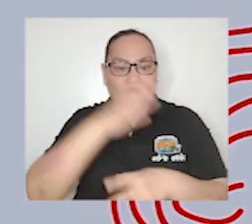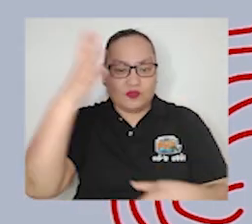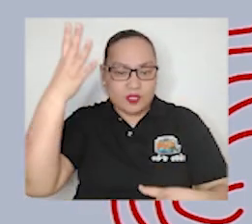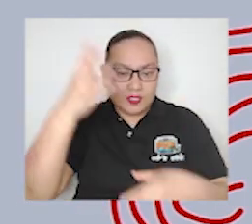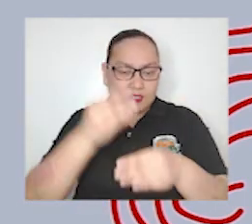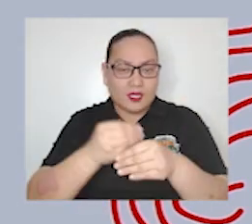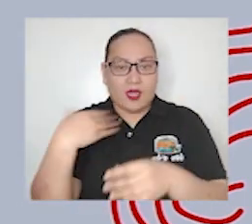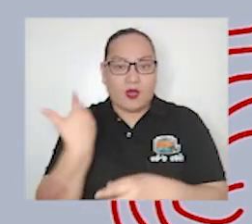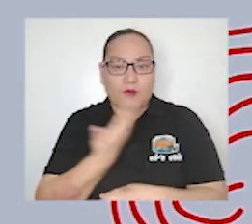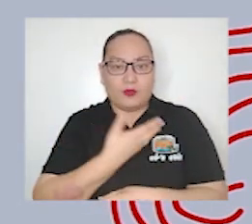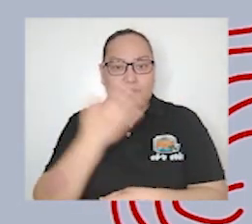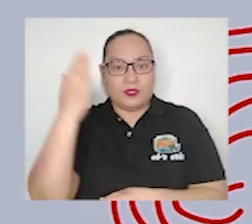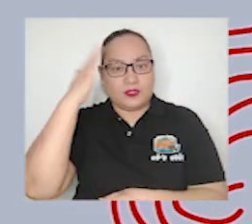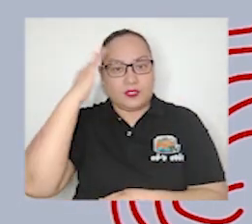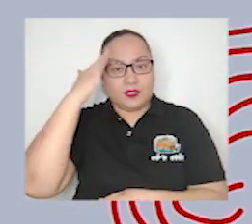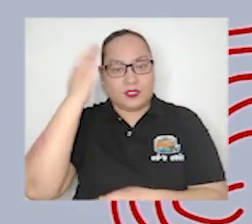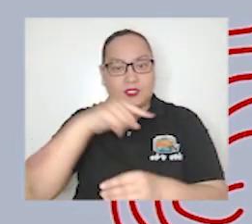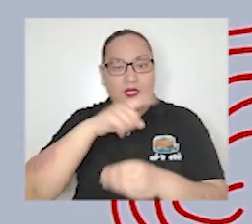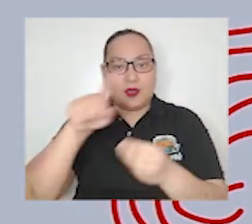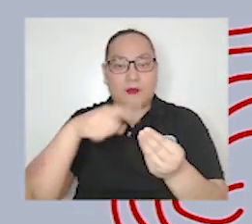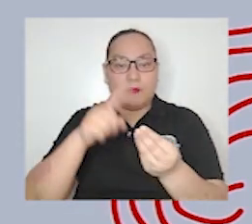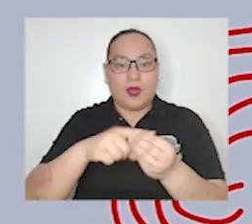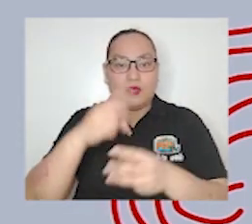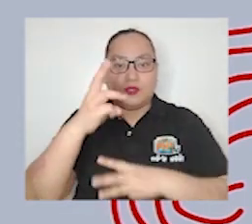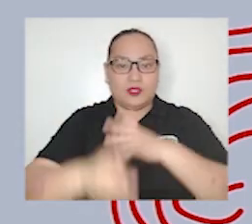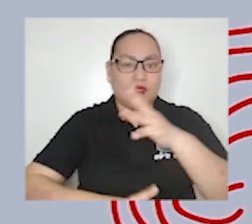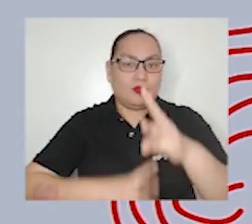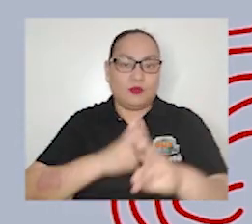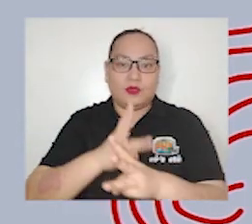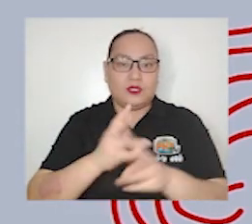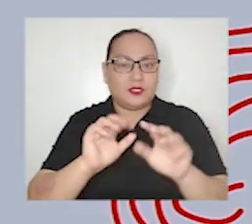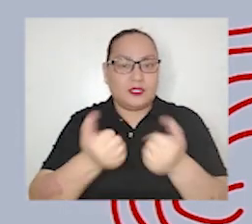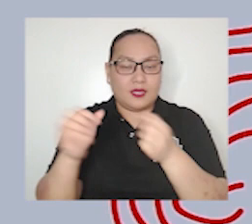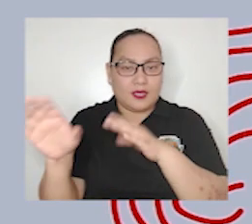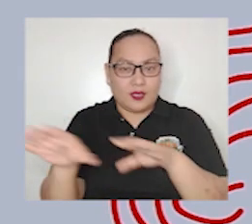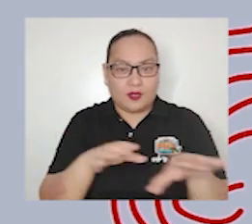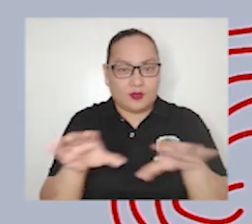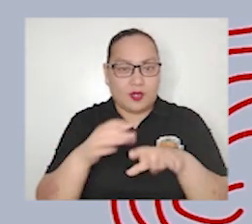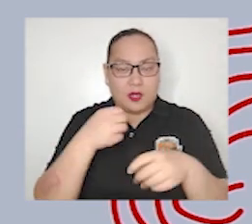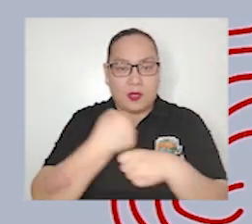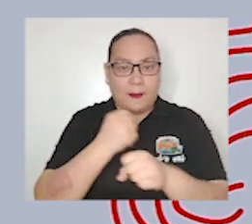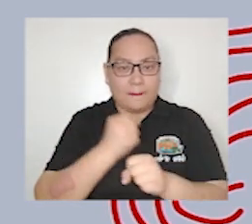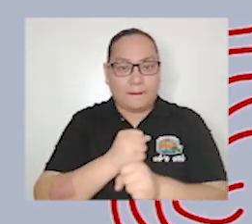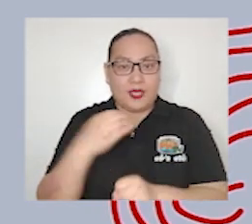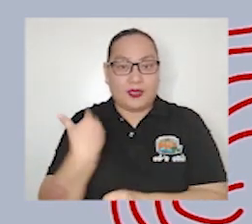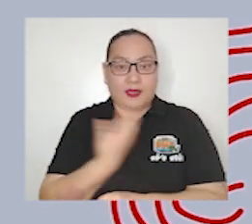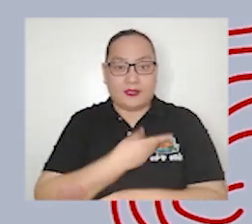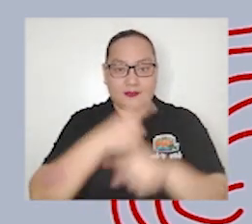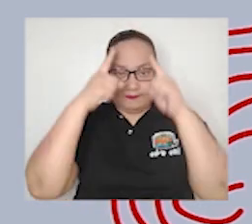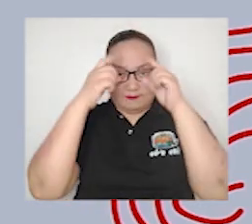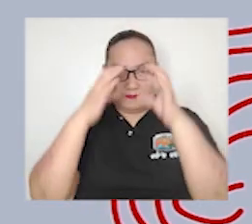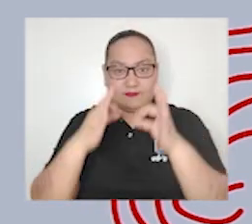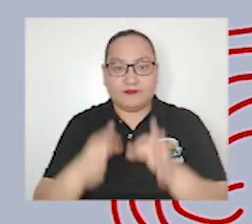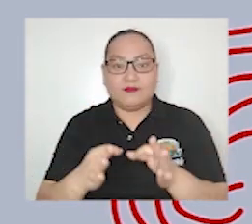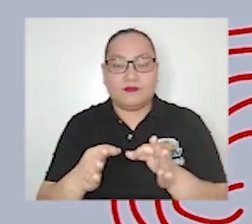world and how it works and makes us become decisive individuals